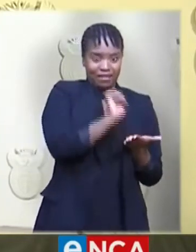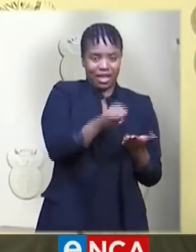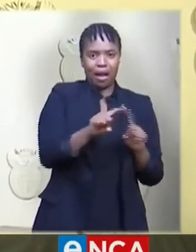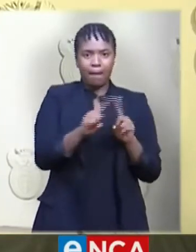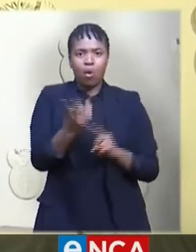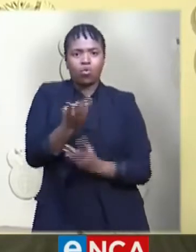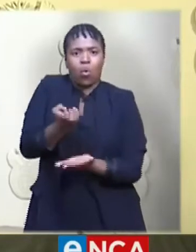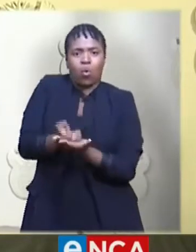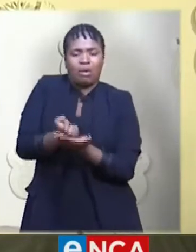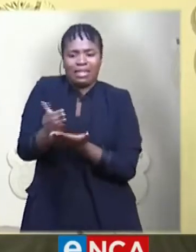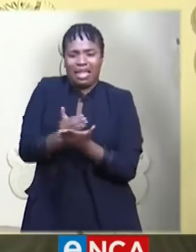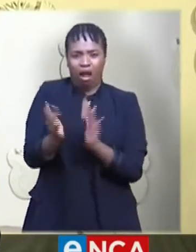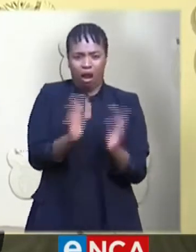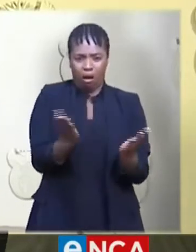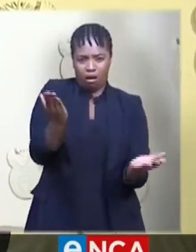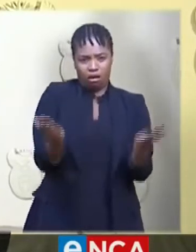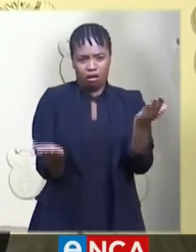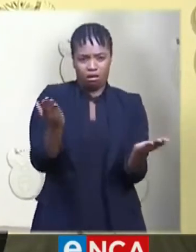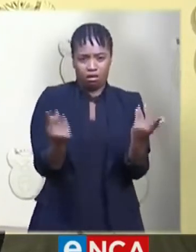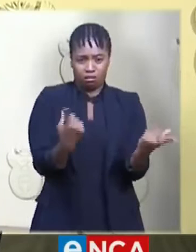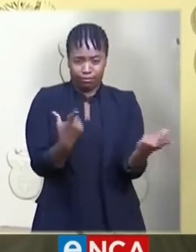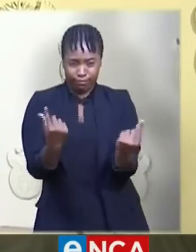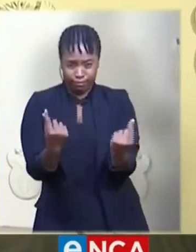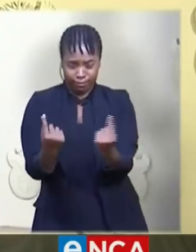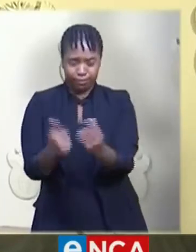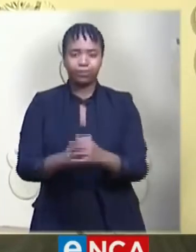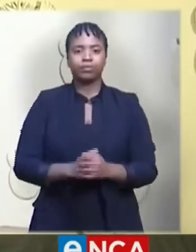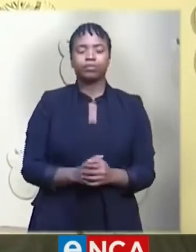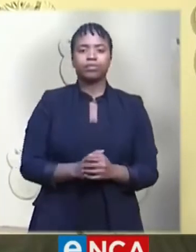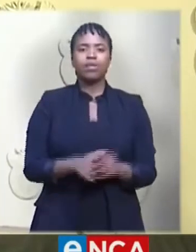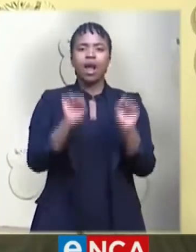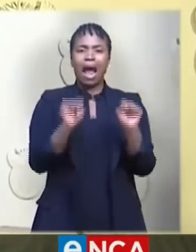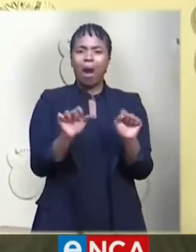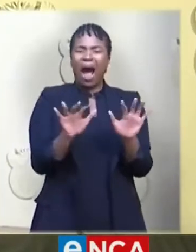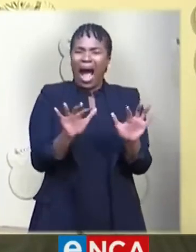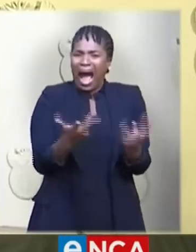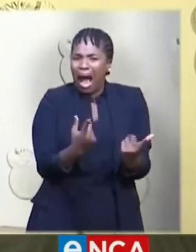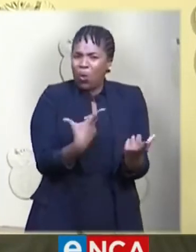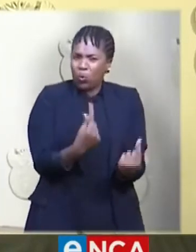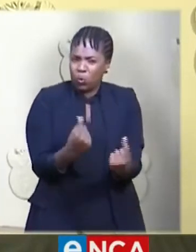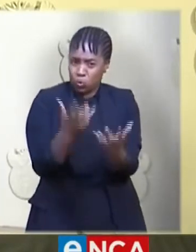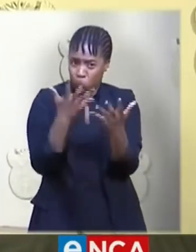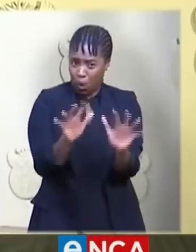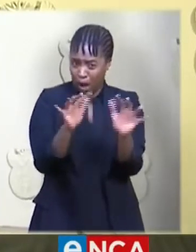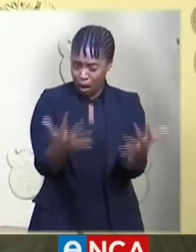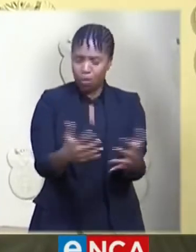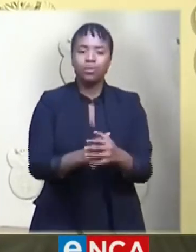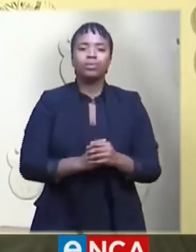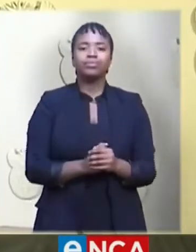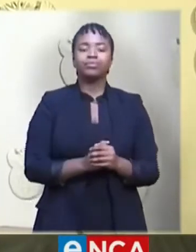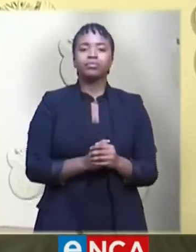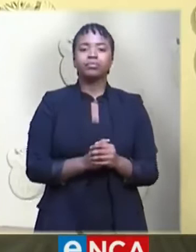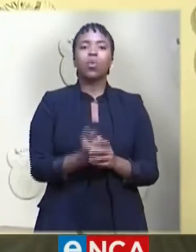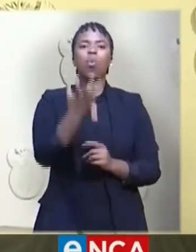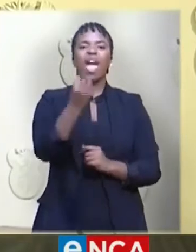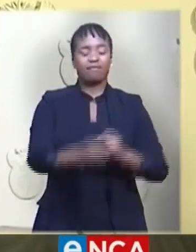Our strategy in confronting this moment that confronts our country is made